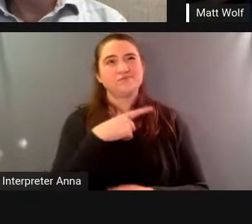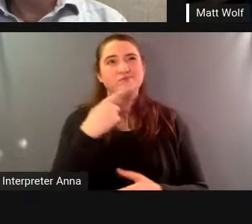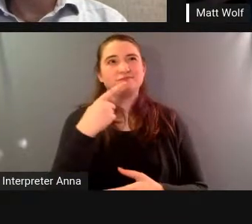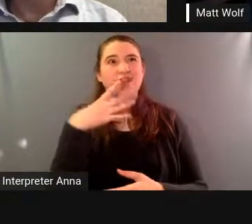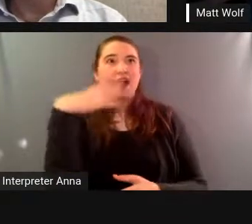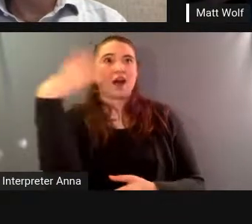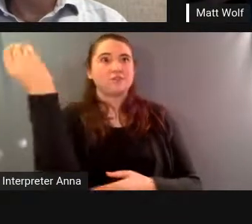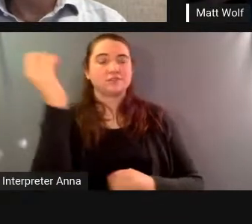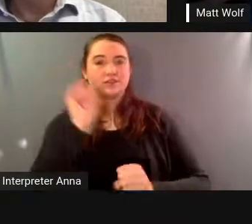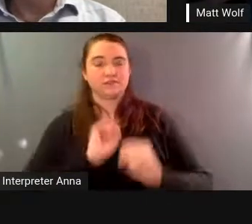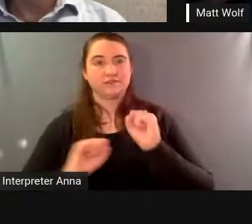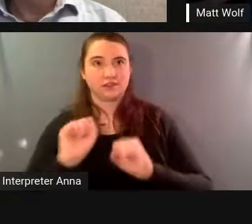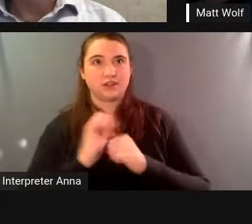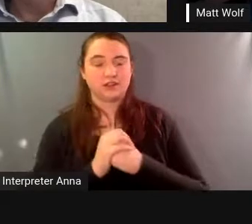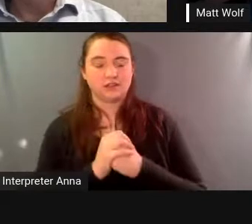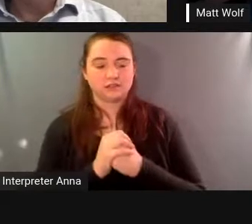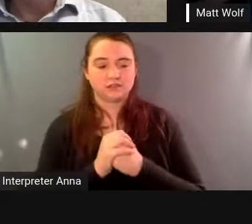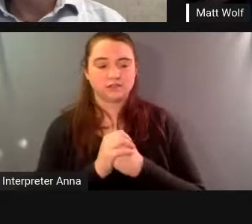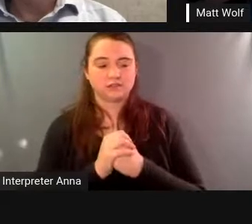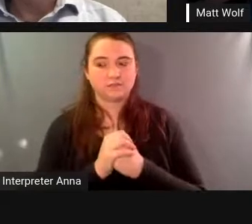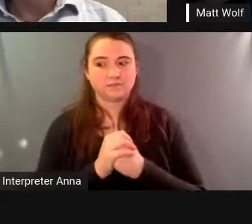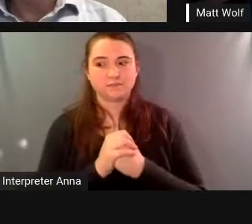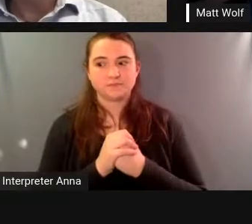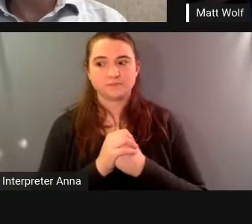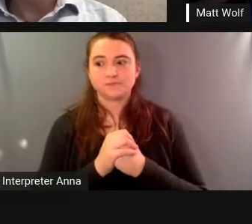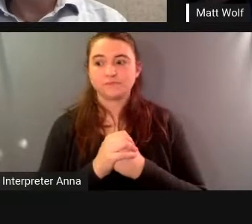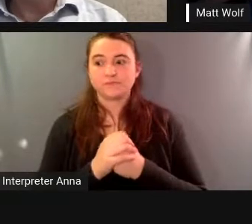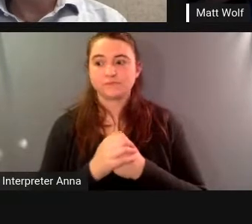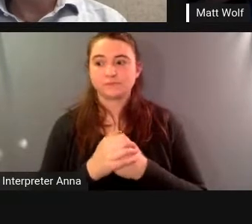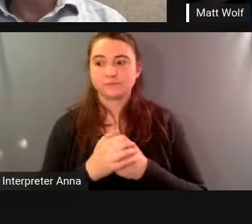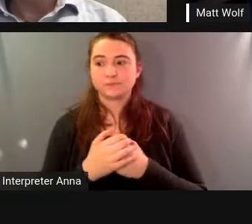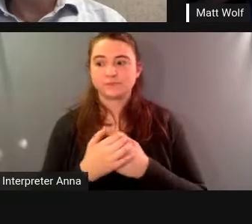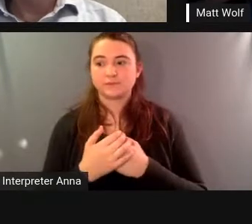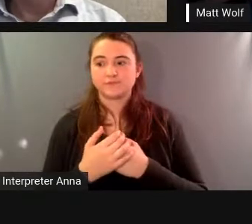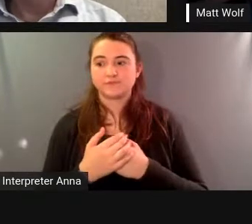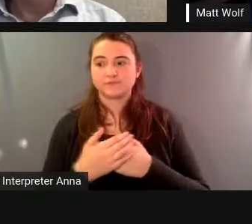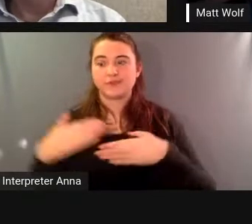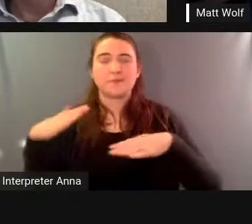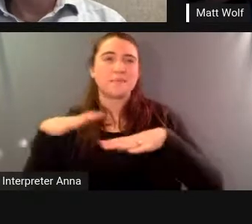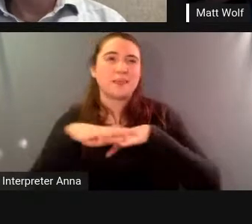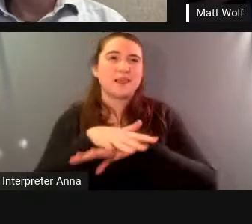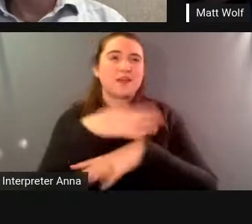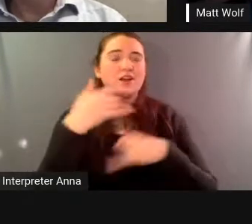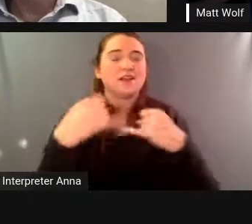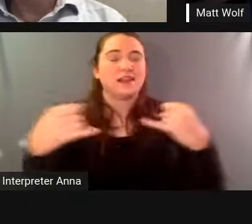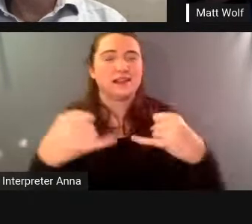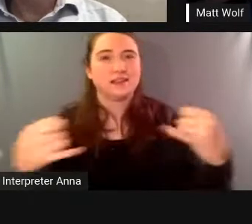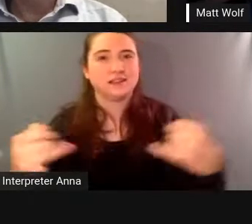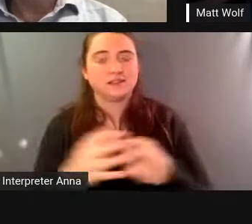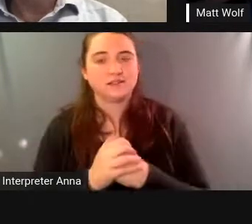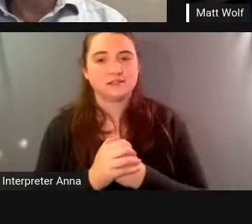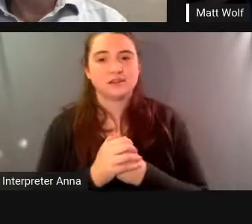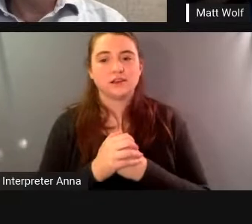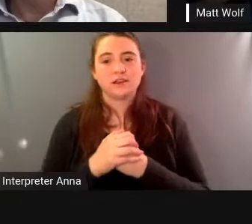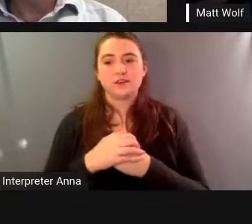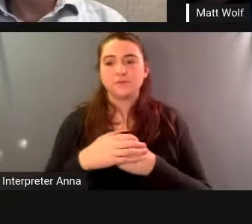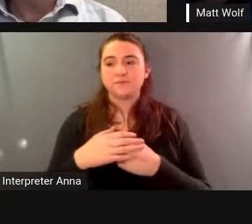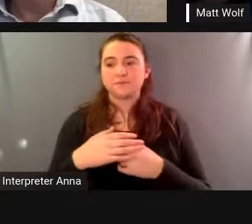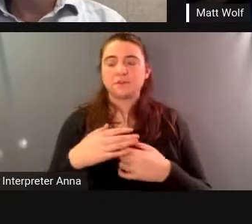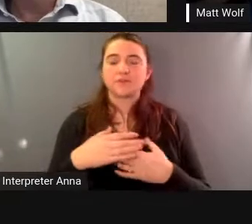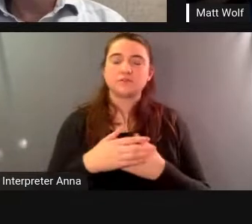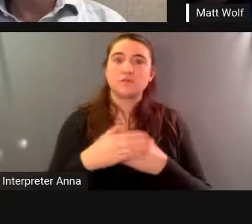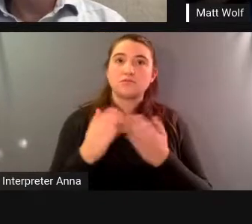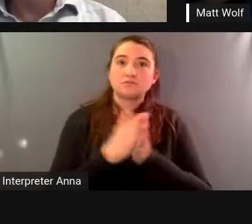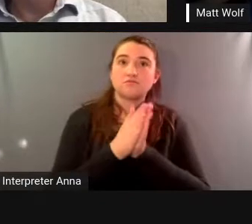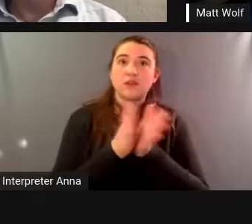science that's what i'm saying now if we do this experiment human ecology and obviously studying the human impact